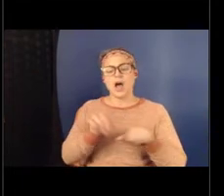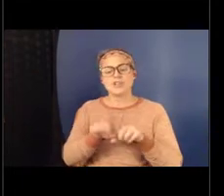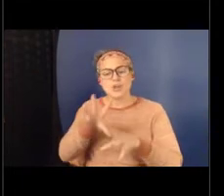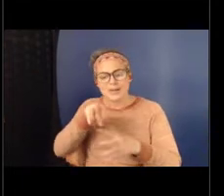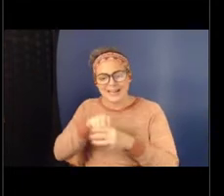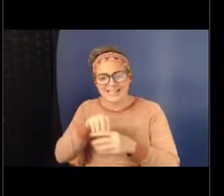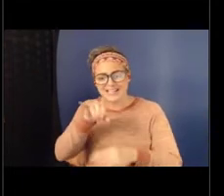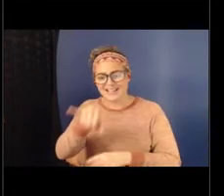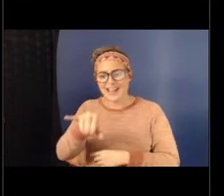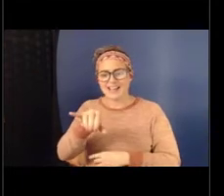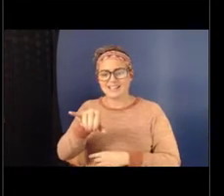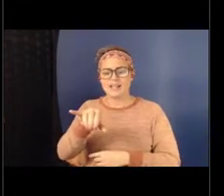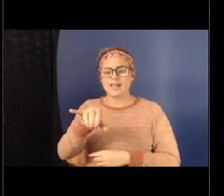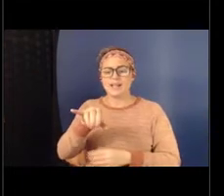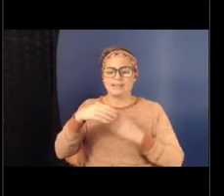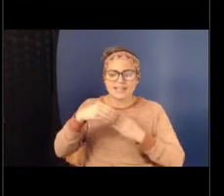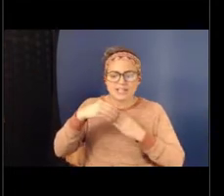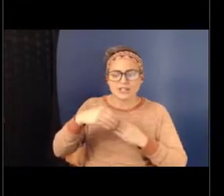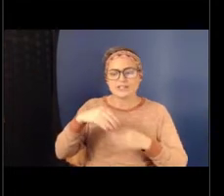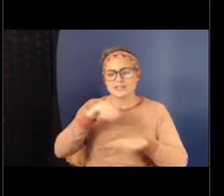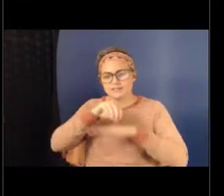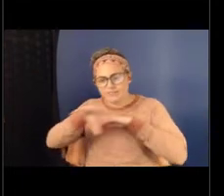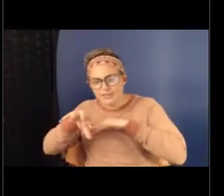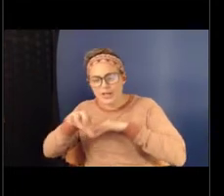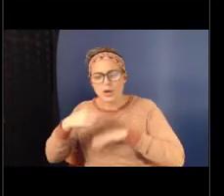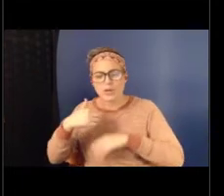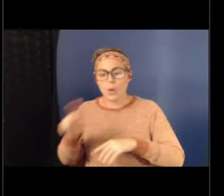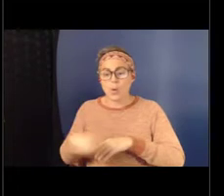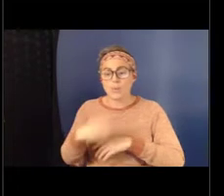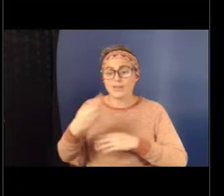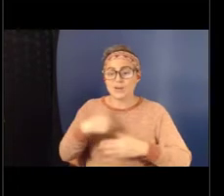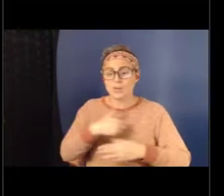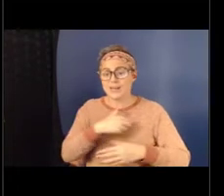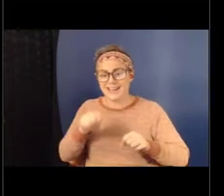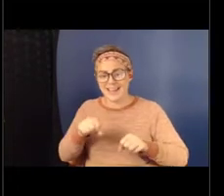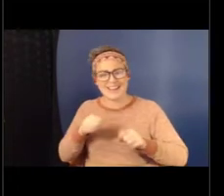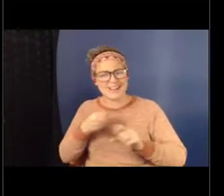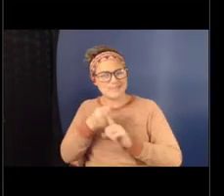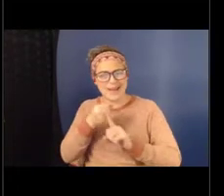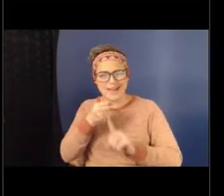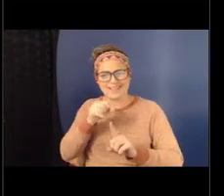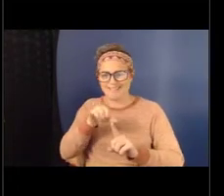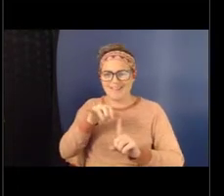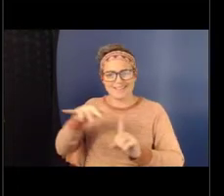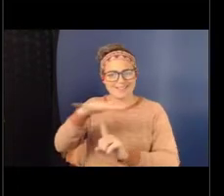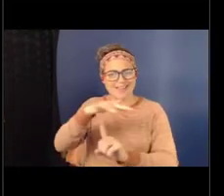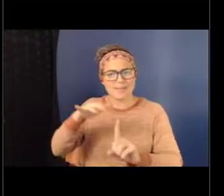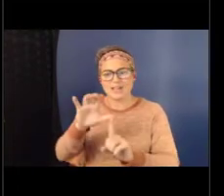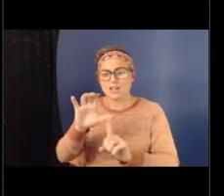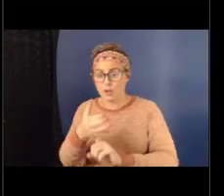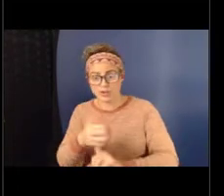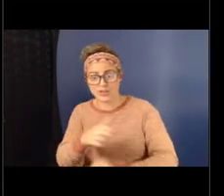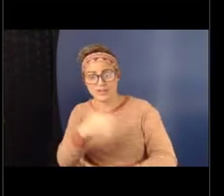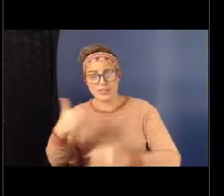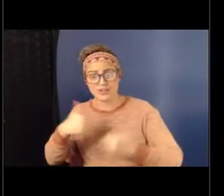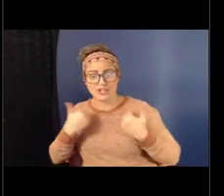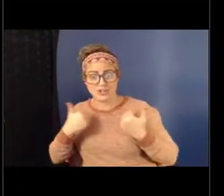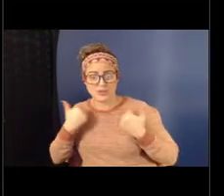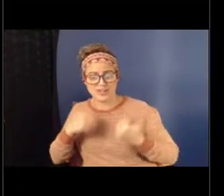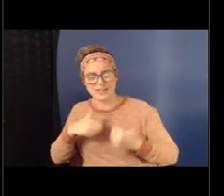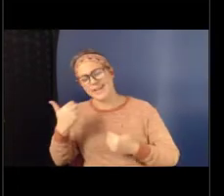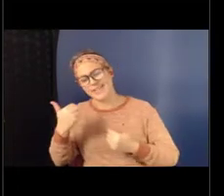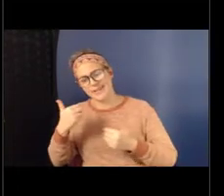impact in the climate, in the culture of the, of the, of other youth and of the adults on the campus.